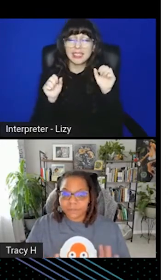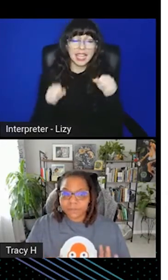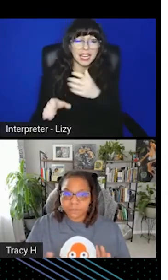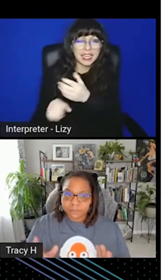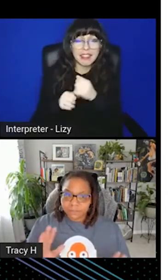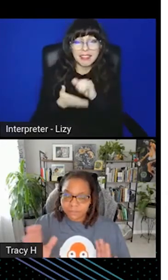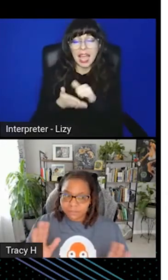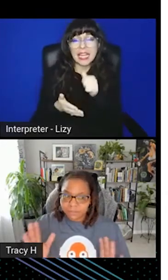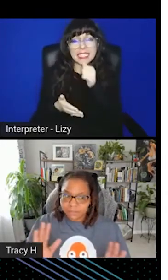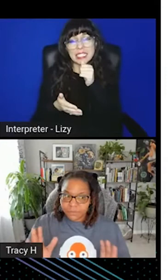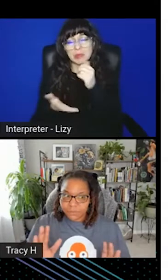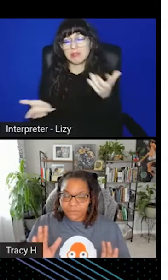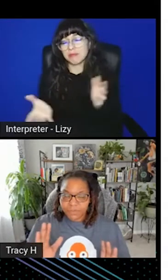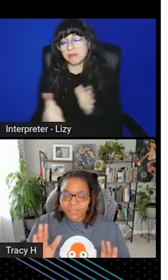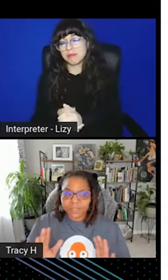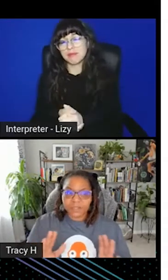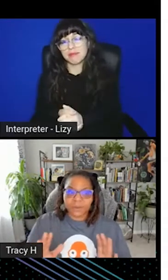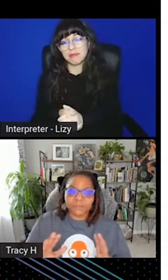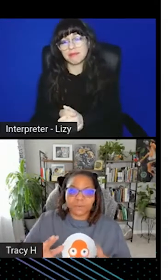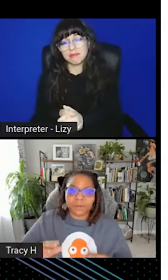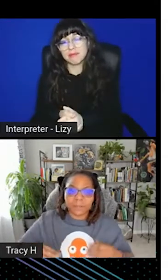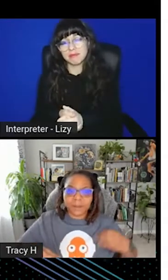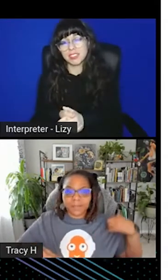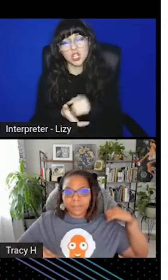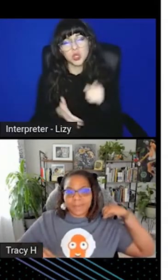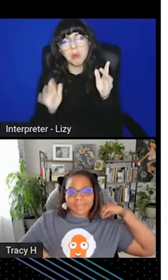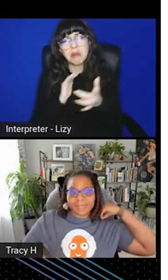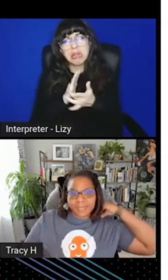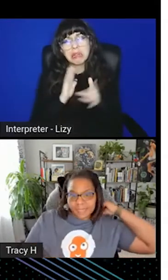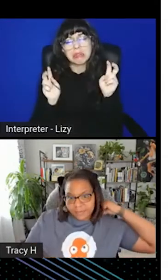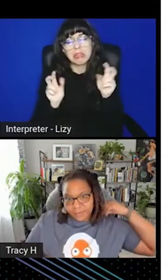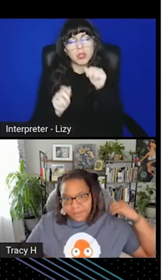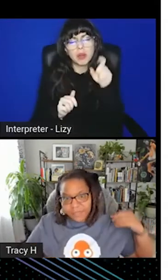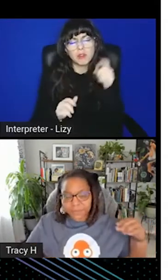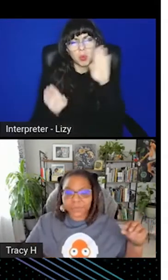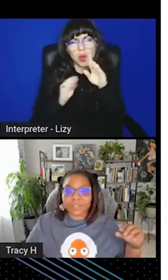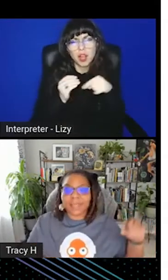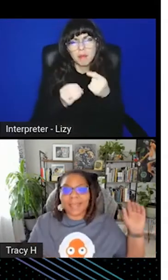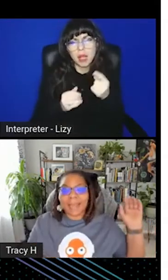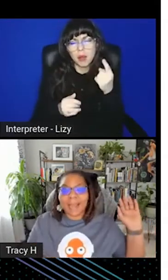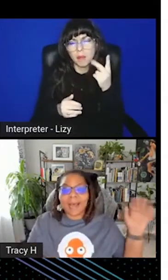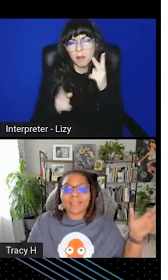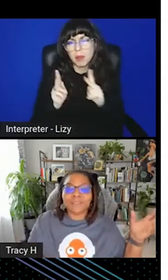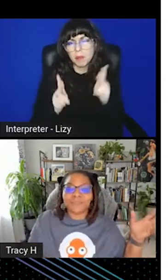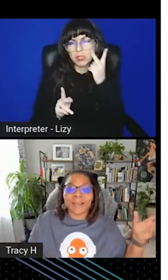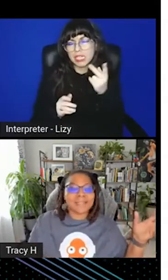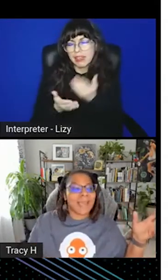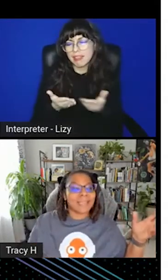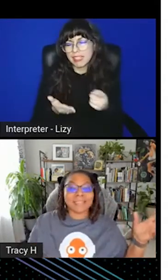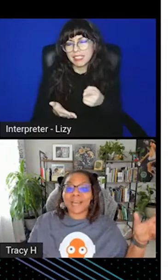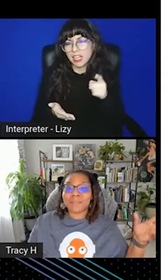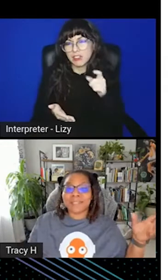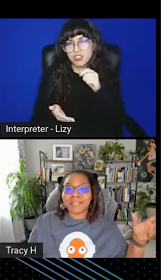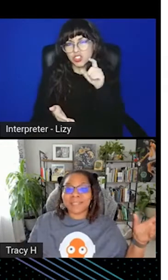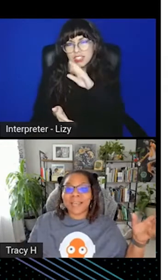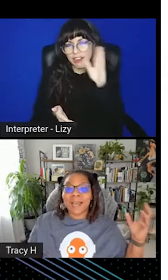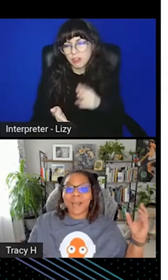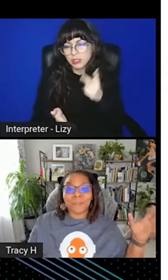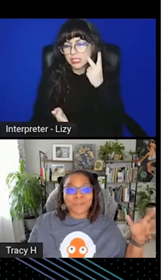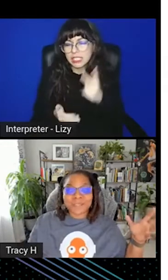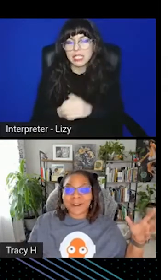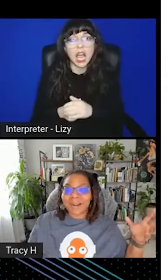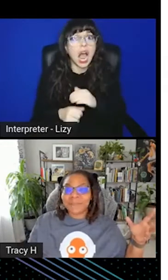So you technically don't have to worry about anybody seeing any stuff they're not supposed to see. And I honestly forgot to add SOPS to this.